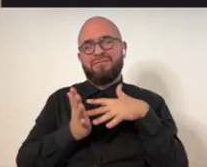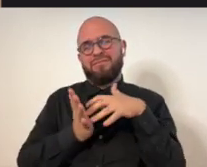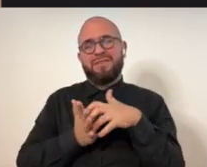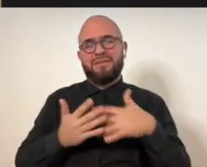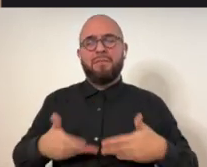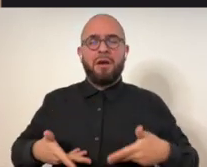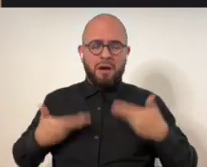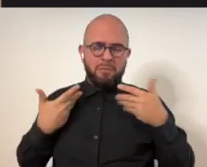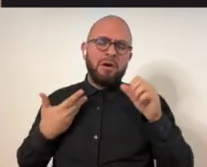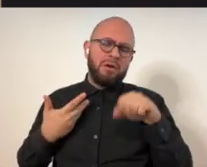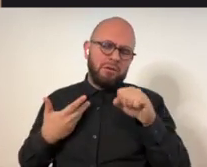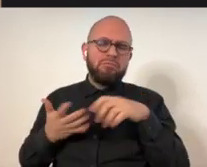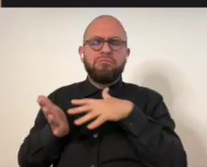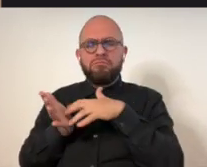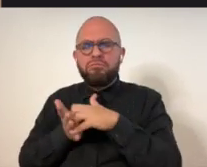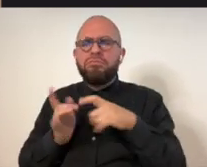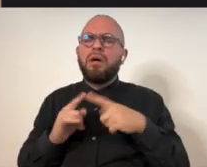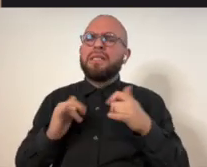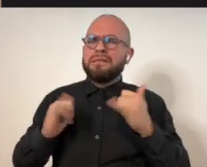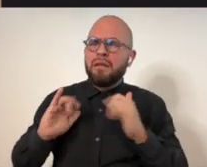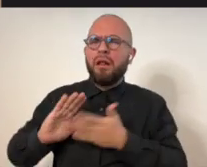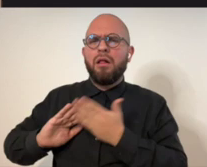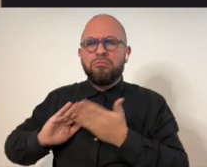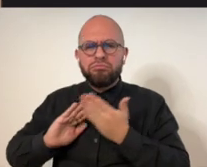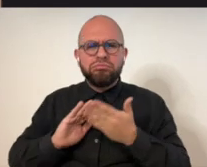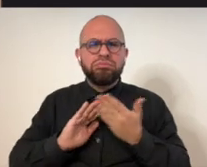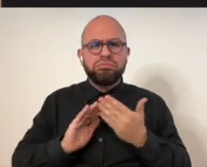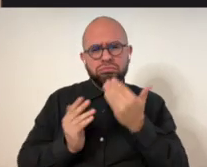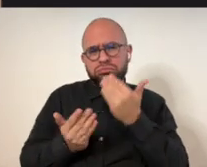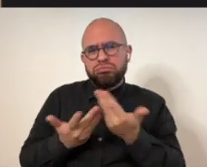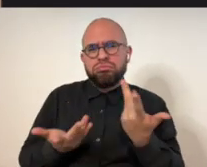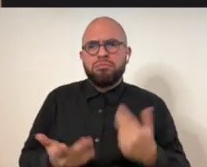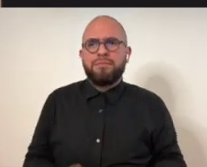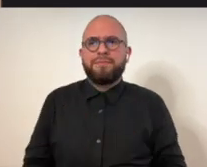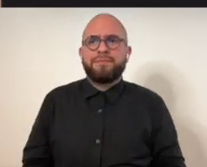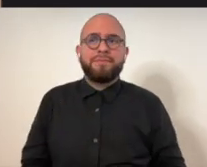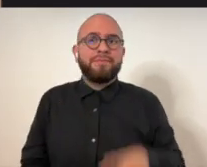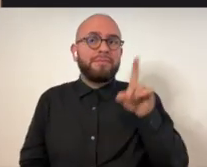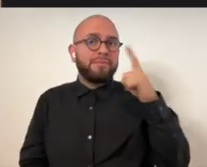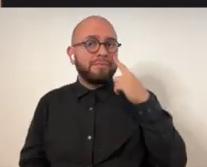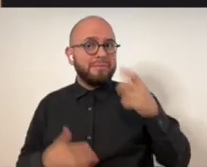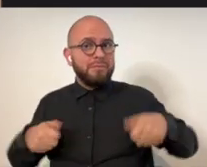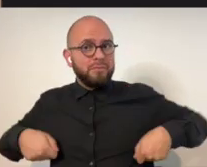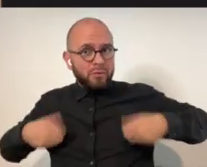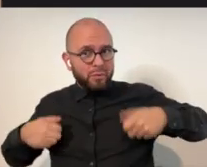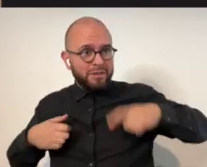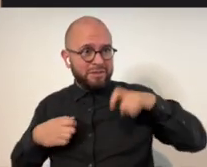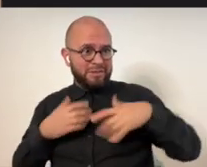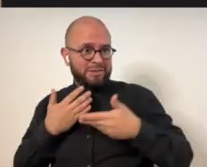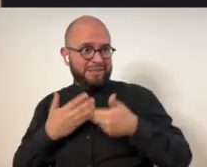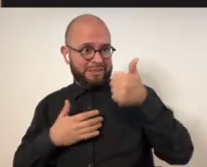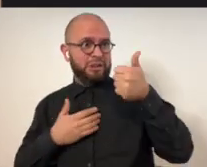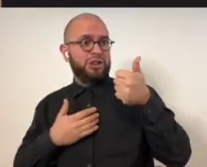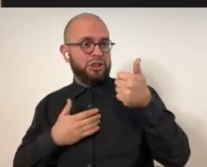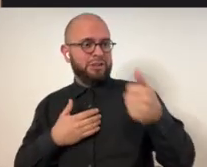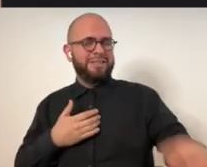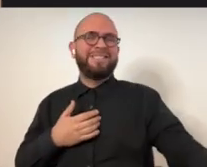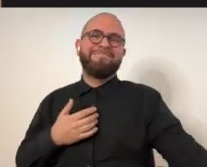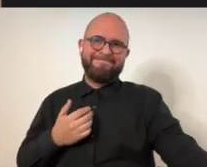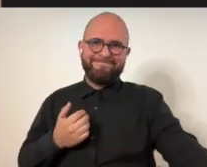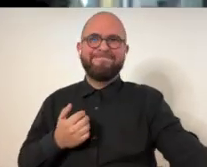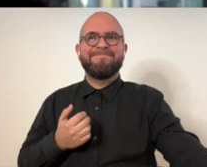uh, more than my upper body. And, you know, I have weakness in my upper body, but it's still functioning pretty well.